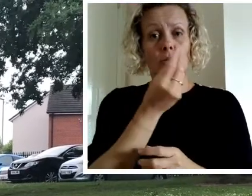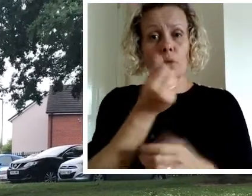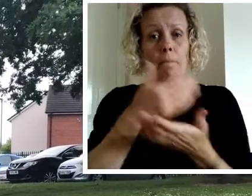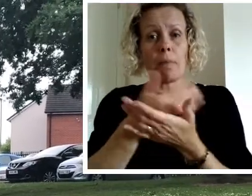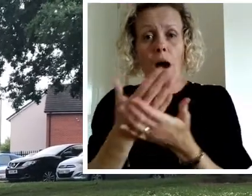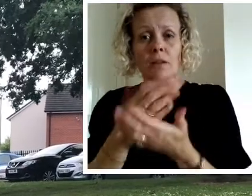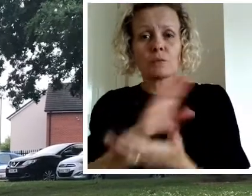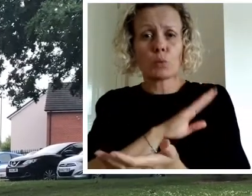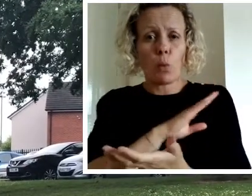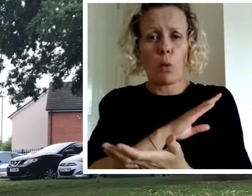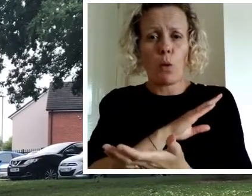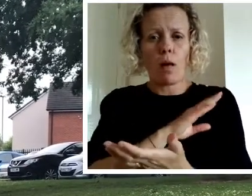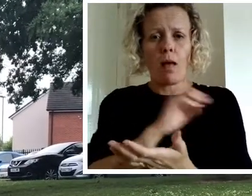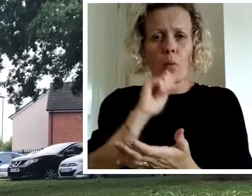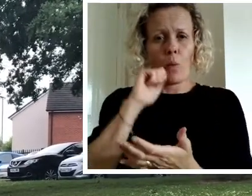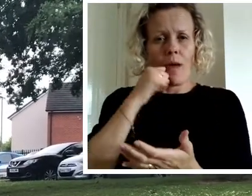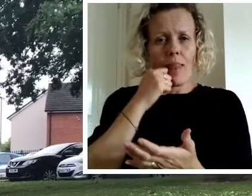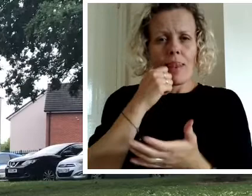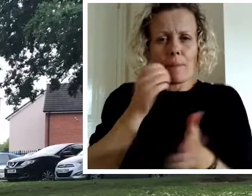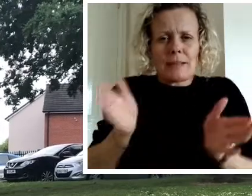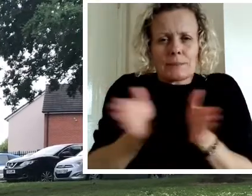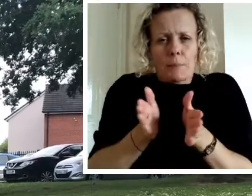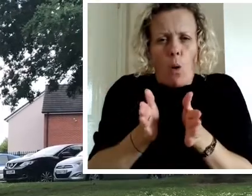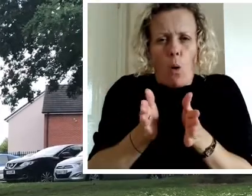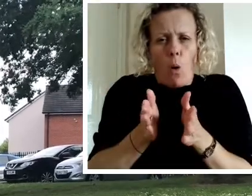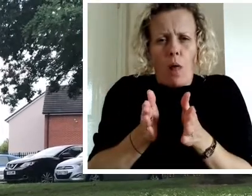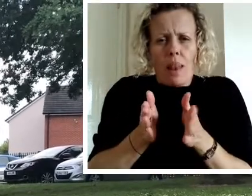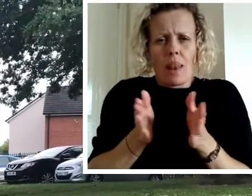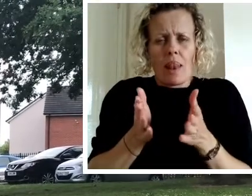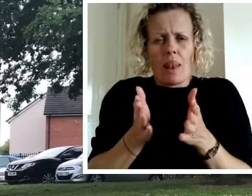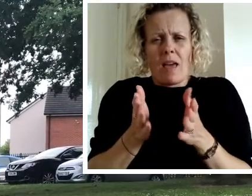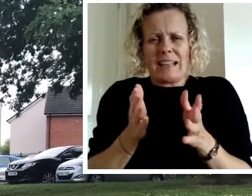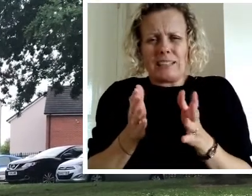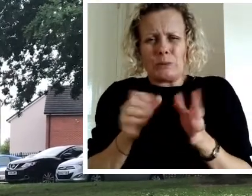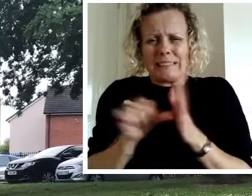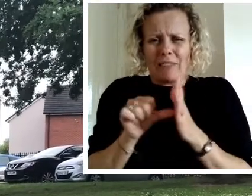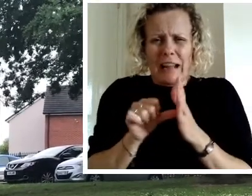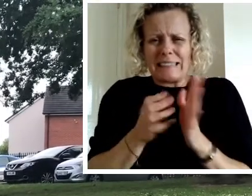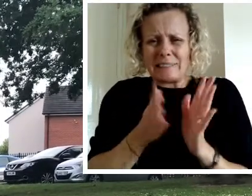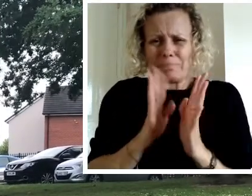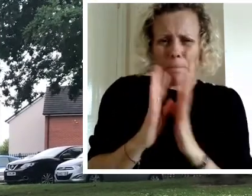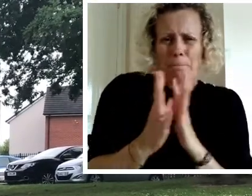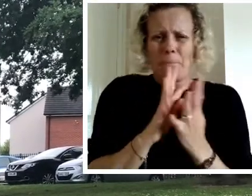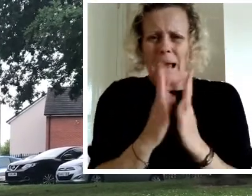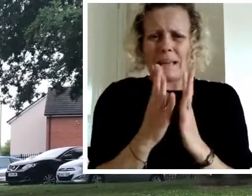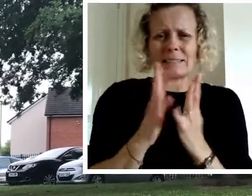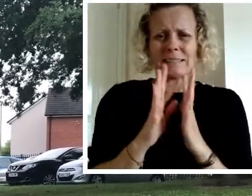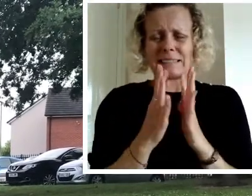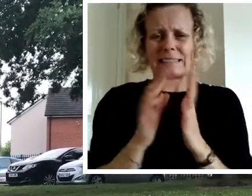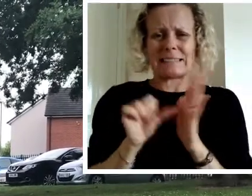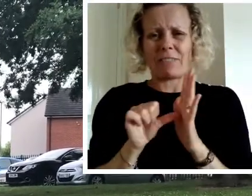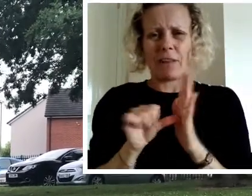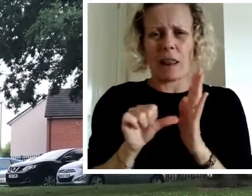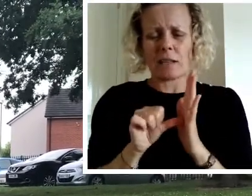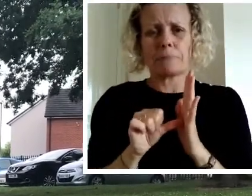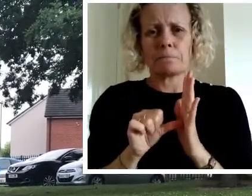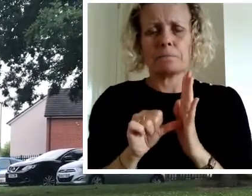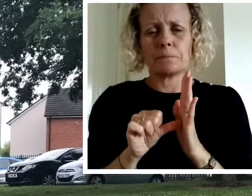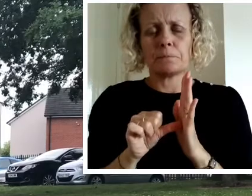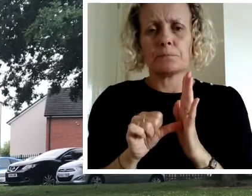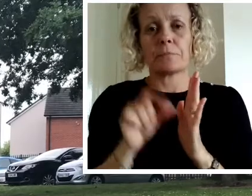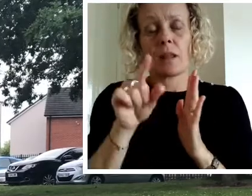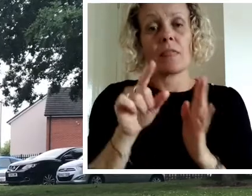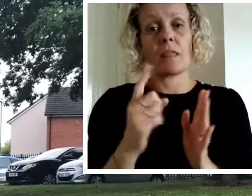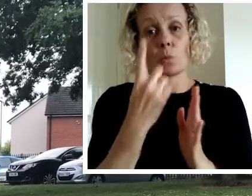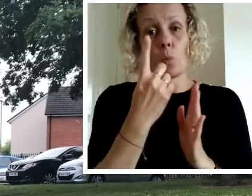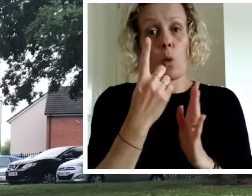There are certain points of the school where we're going to get pinches or bottlenecks where parents could congregate and pass